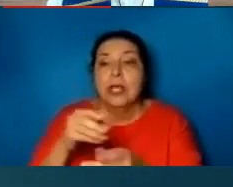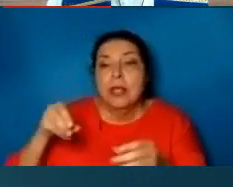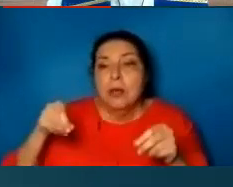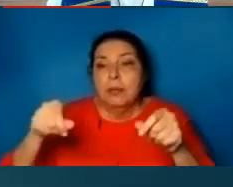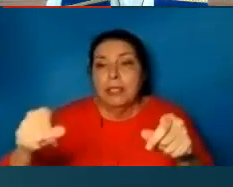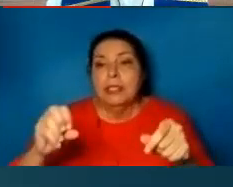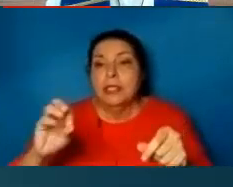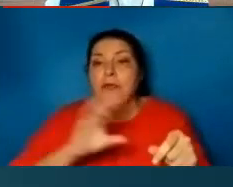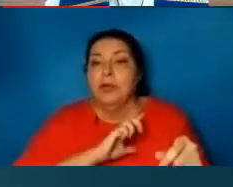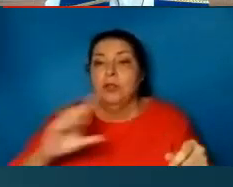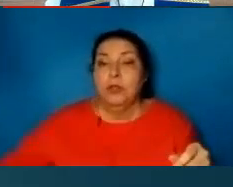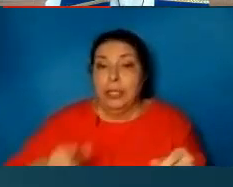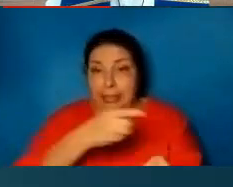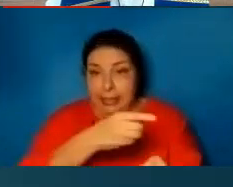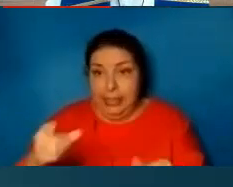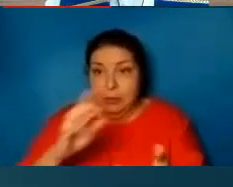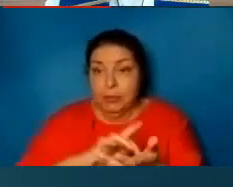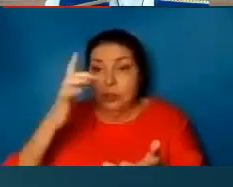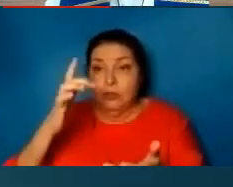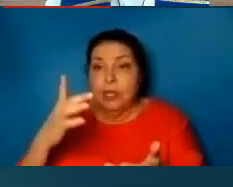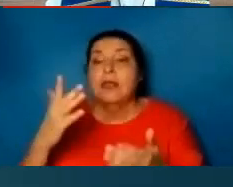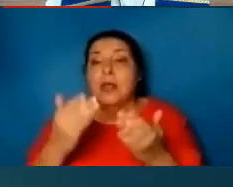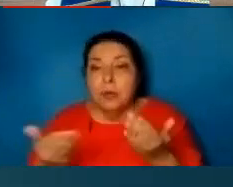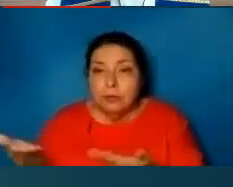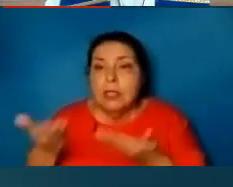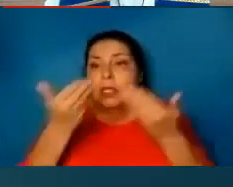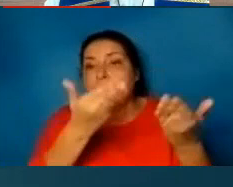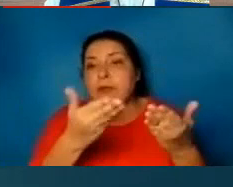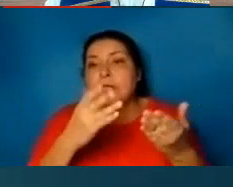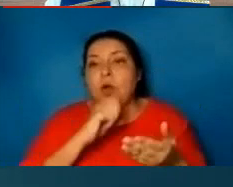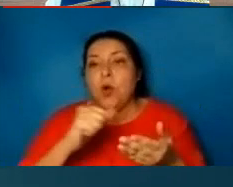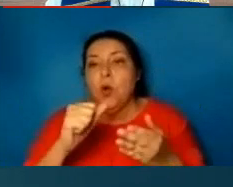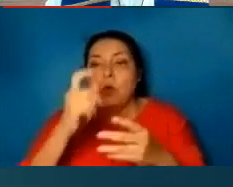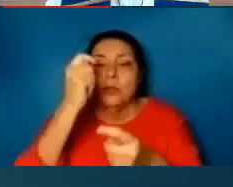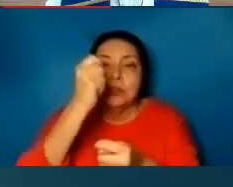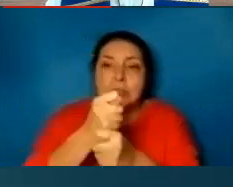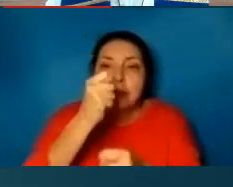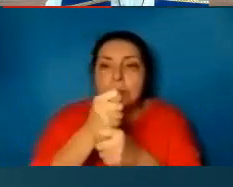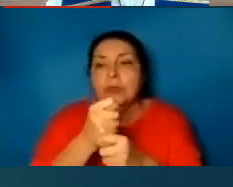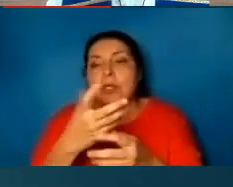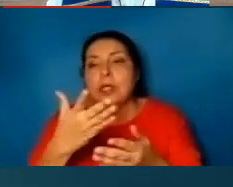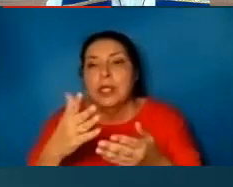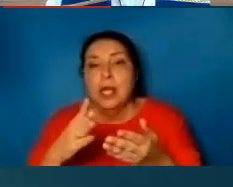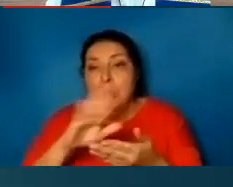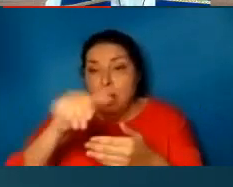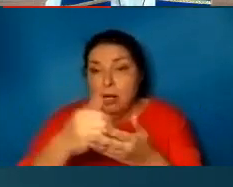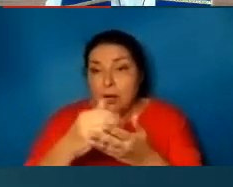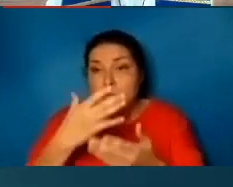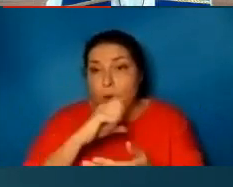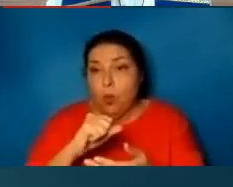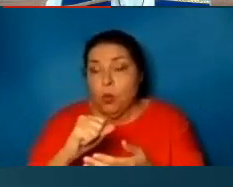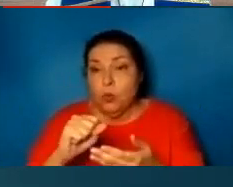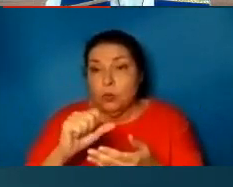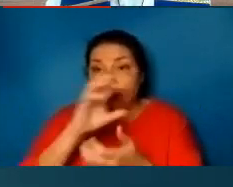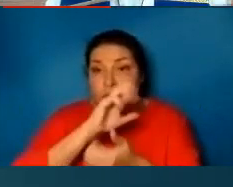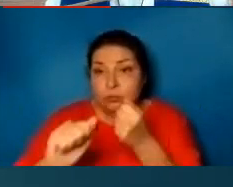glorified. They shall build up the ancient ruins. They shall rise up the former devastations. They shall repair